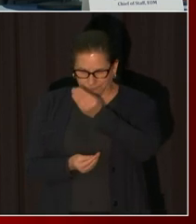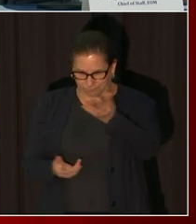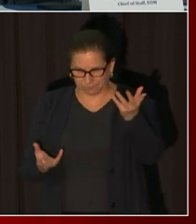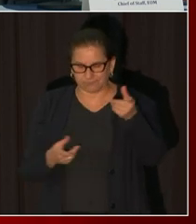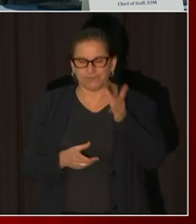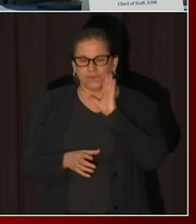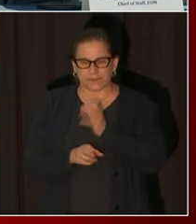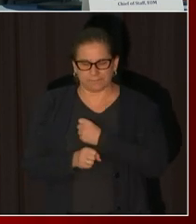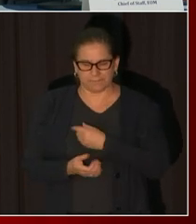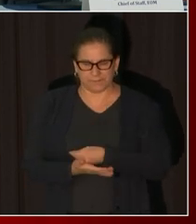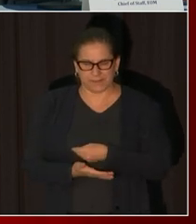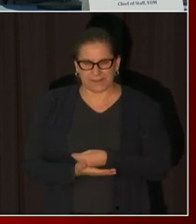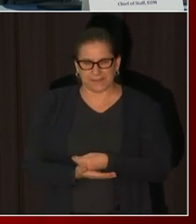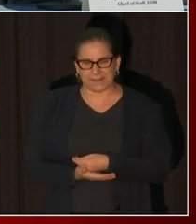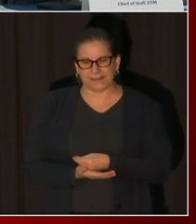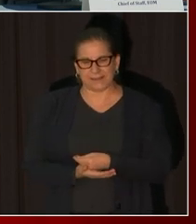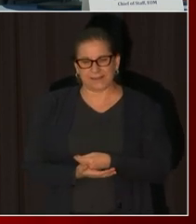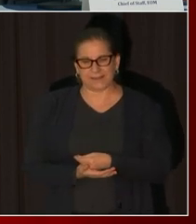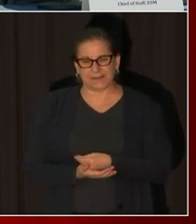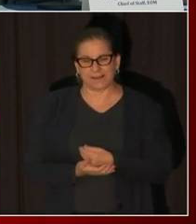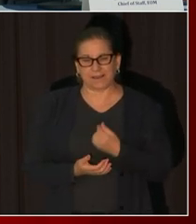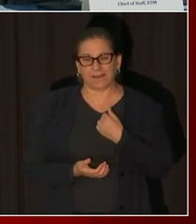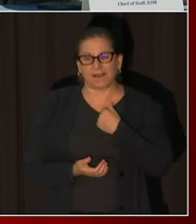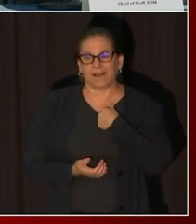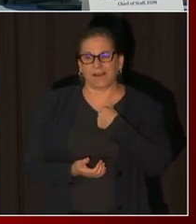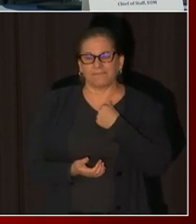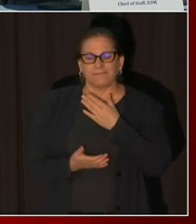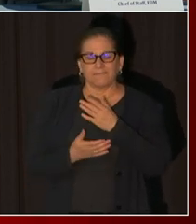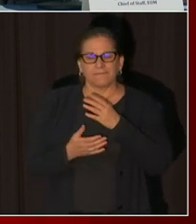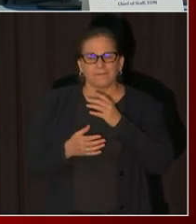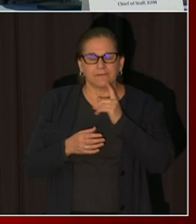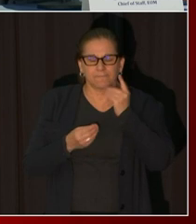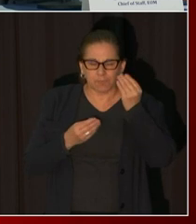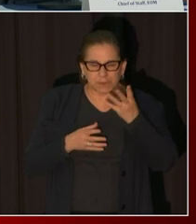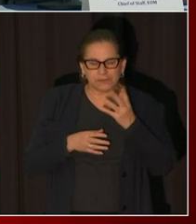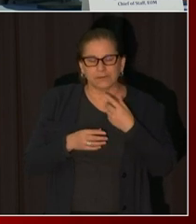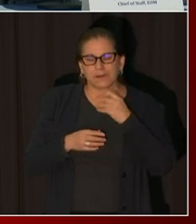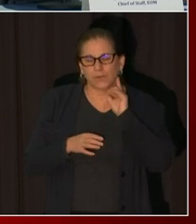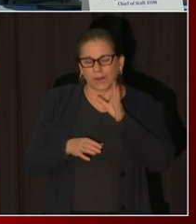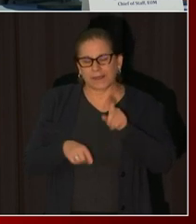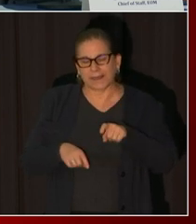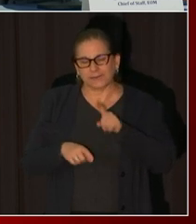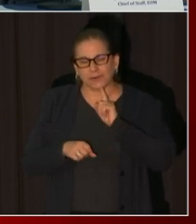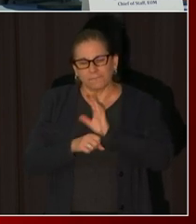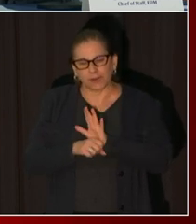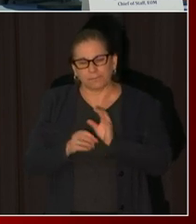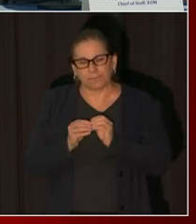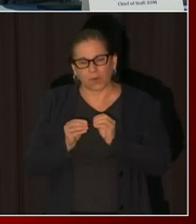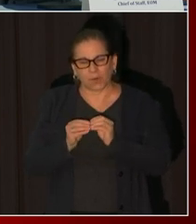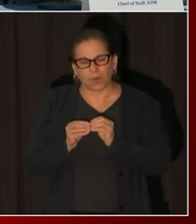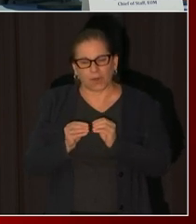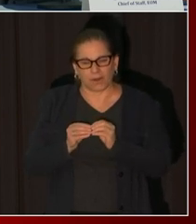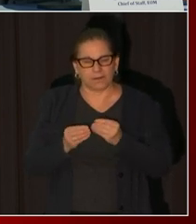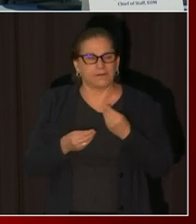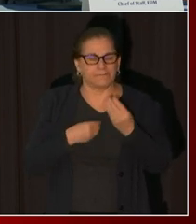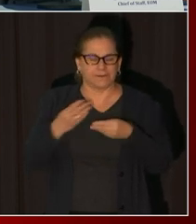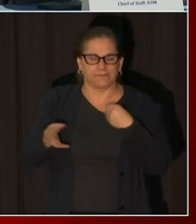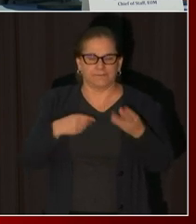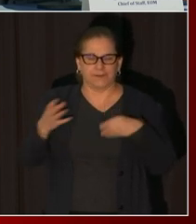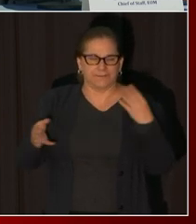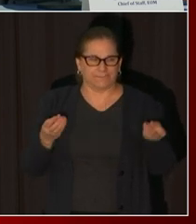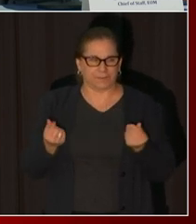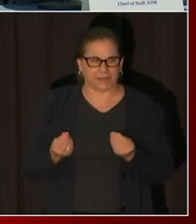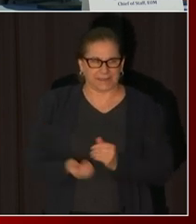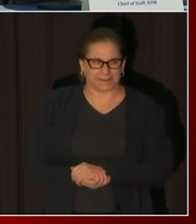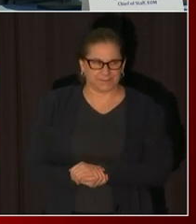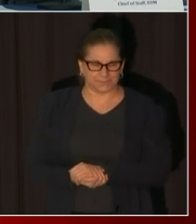they have to verify some information with the cdfis in order to get their award there was also a good number of businesses that needed to